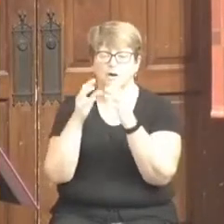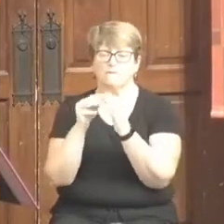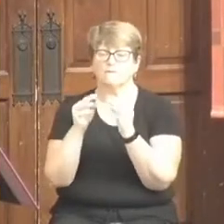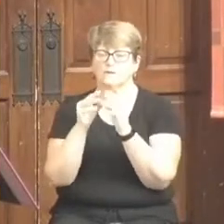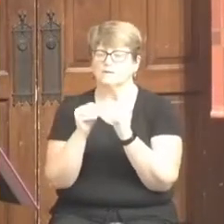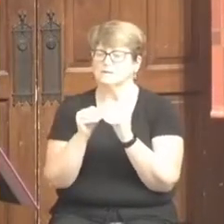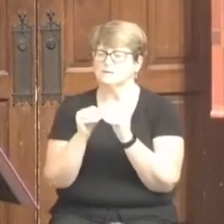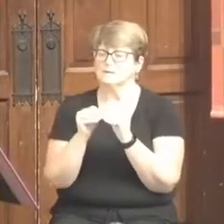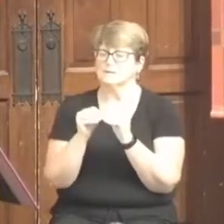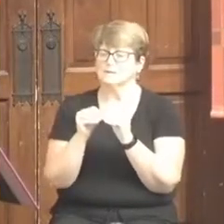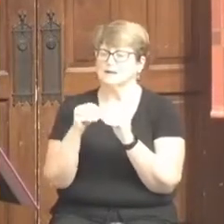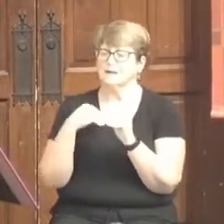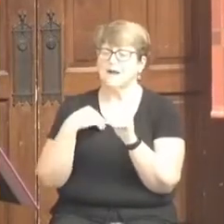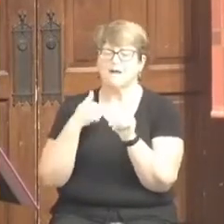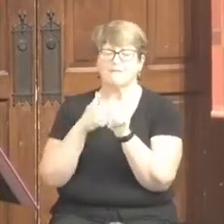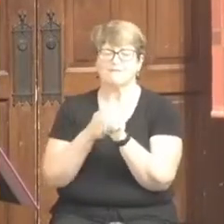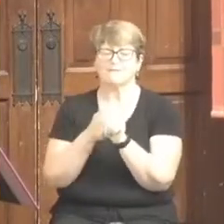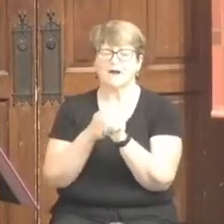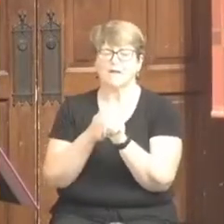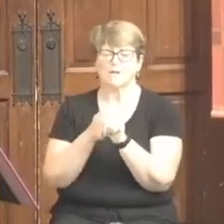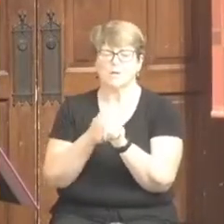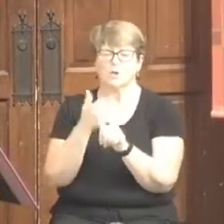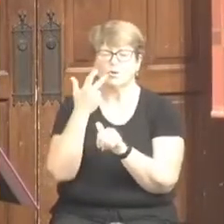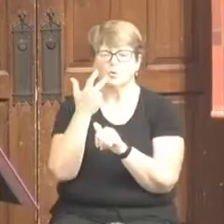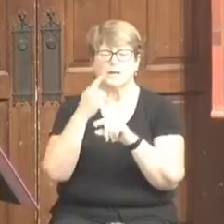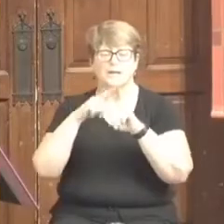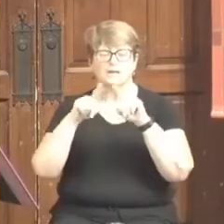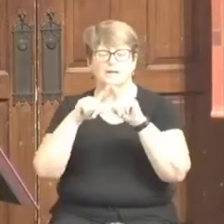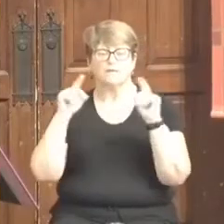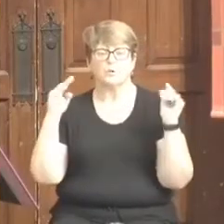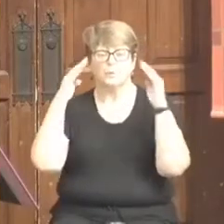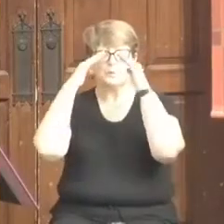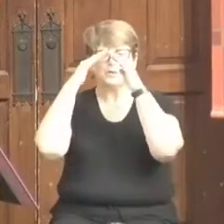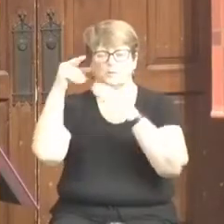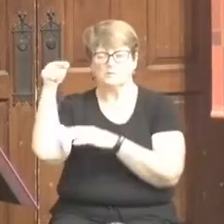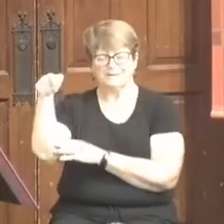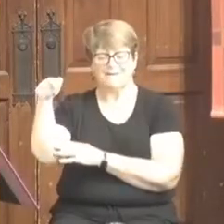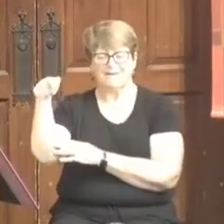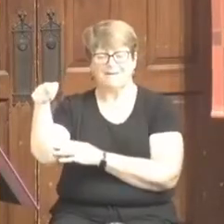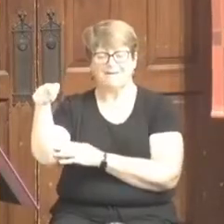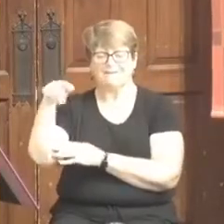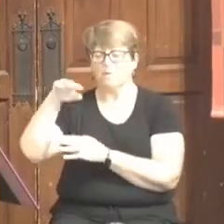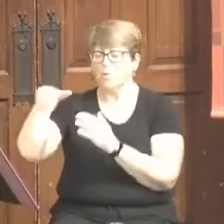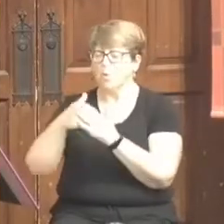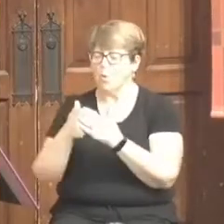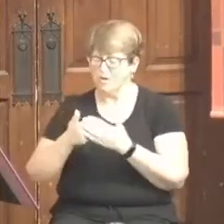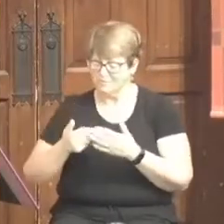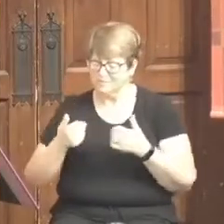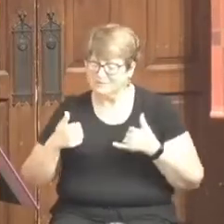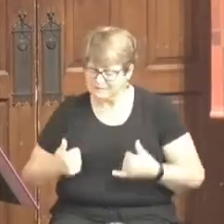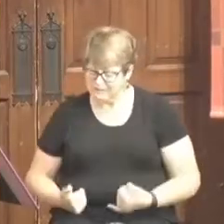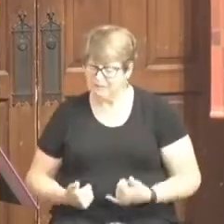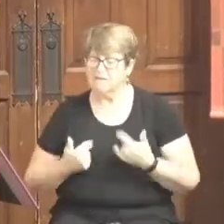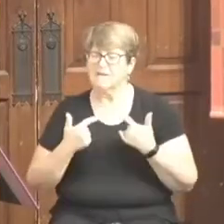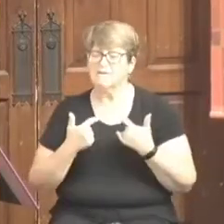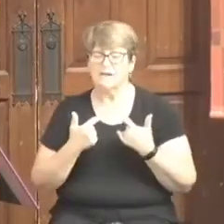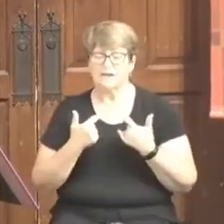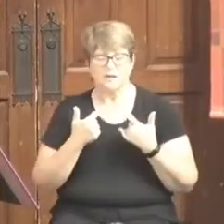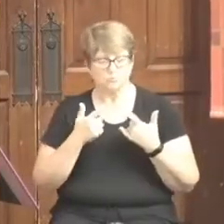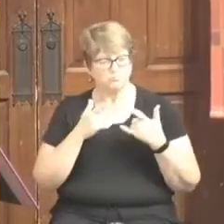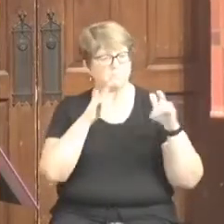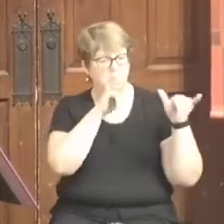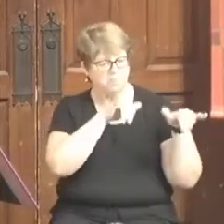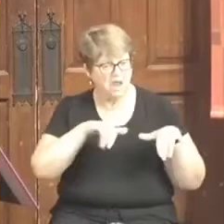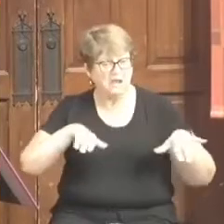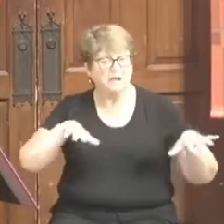And I followed three bishops. All who were still living and lived in the Baltimore Washington